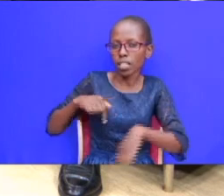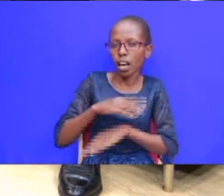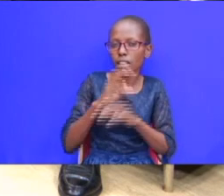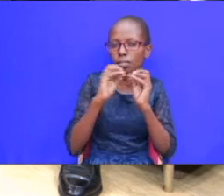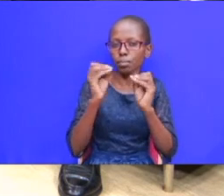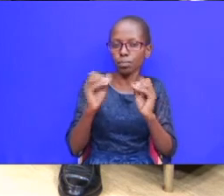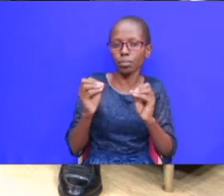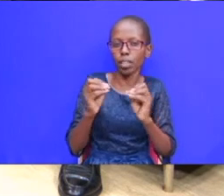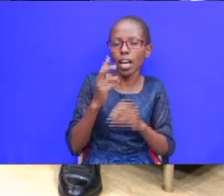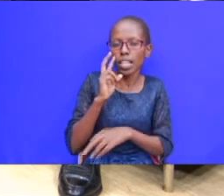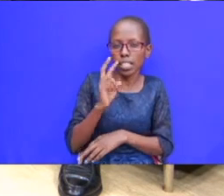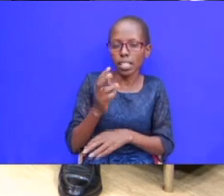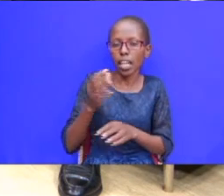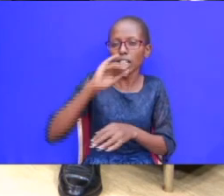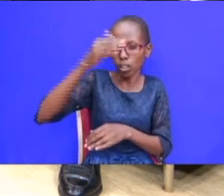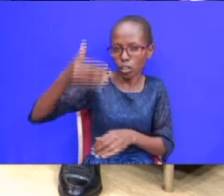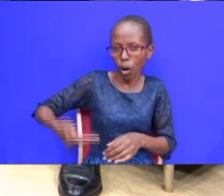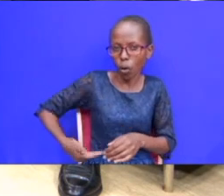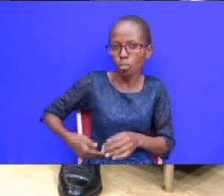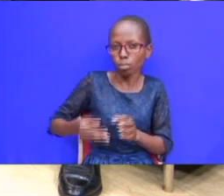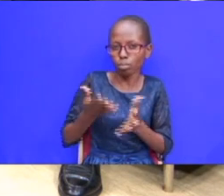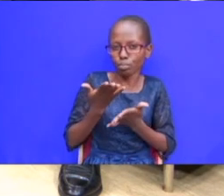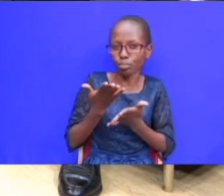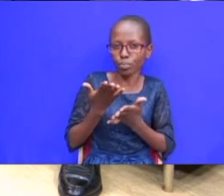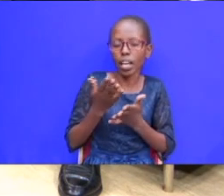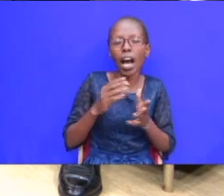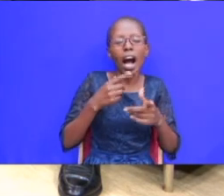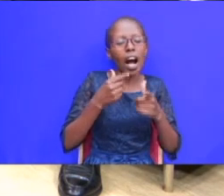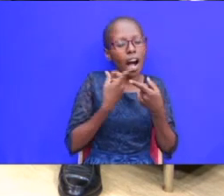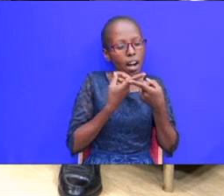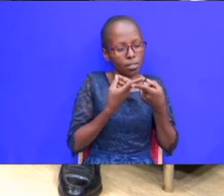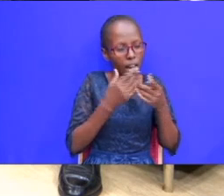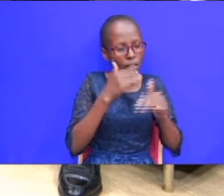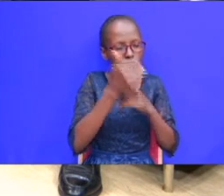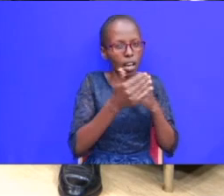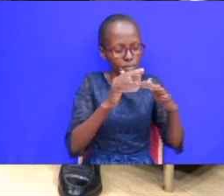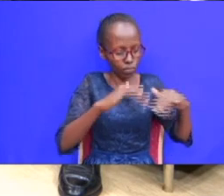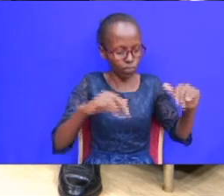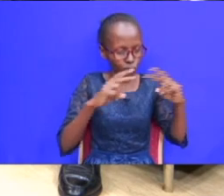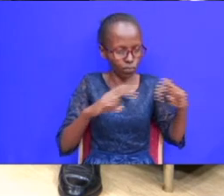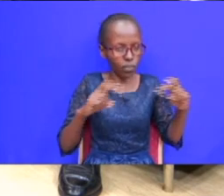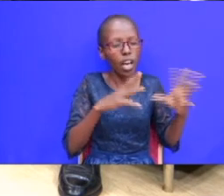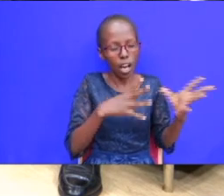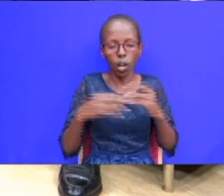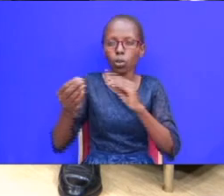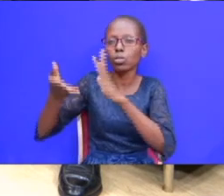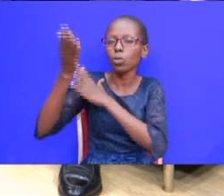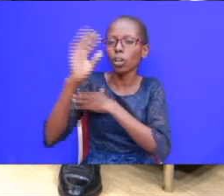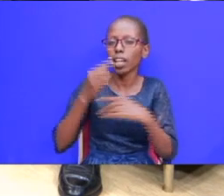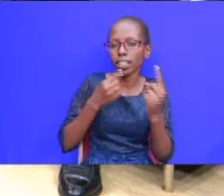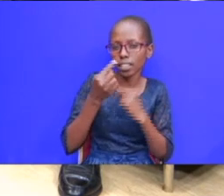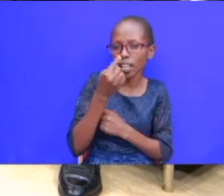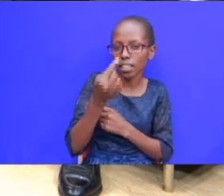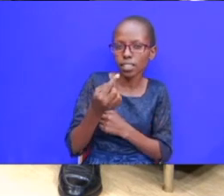jacob to the reality of himself after evaluating himself he goes to god the way he is and tells god who